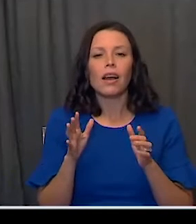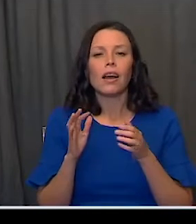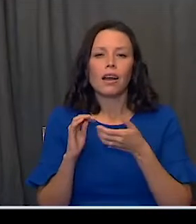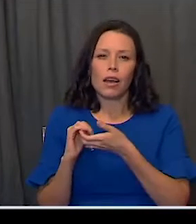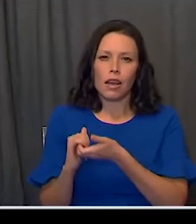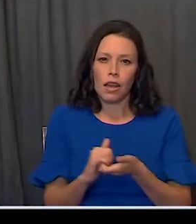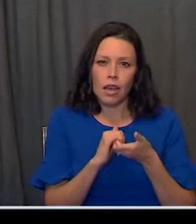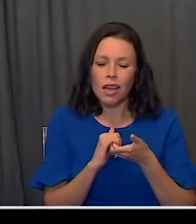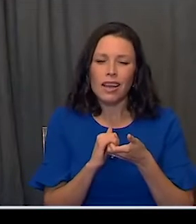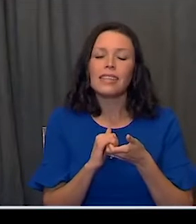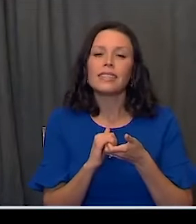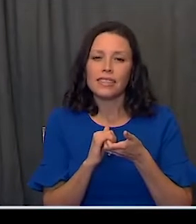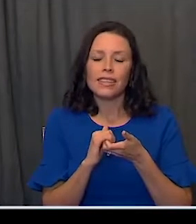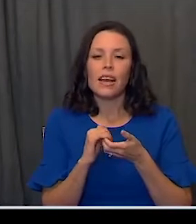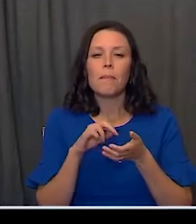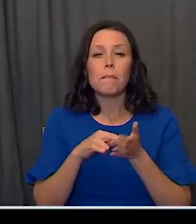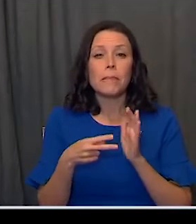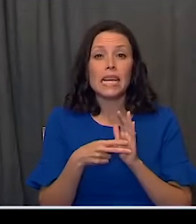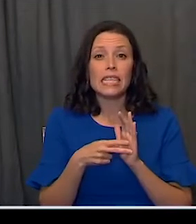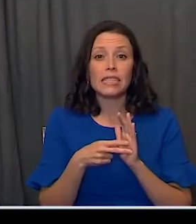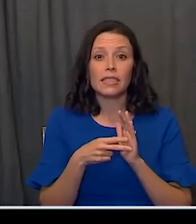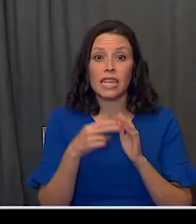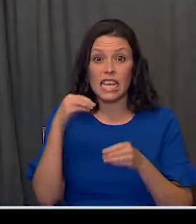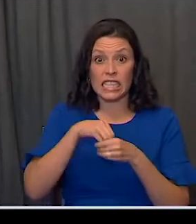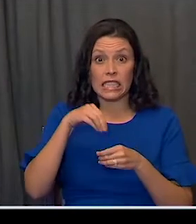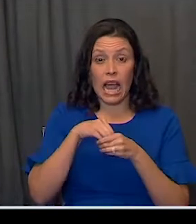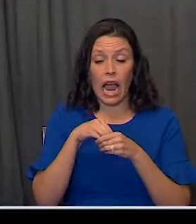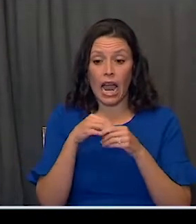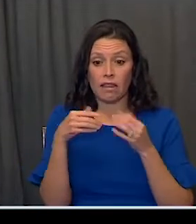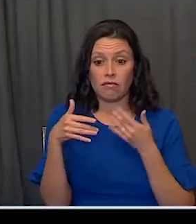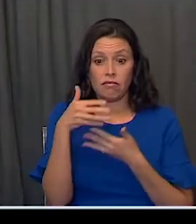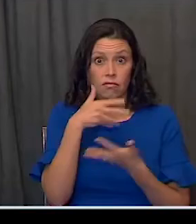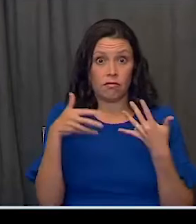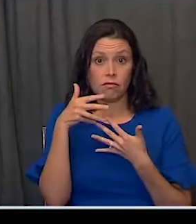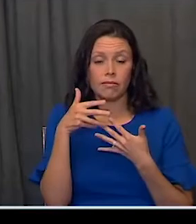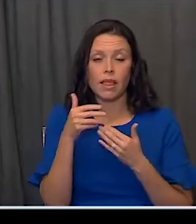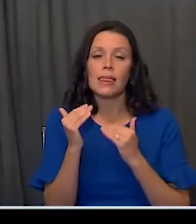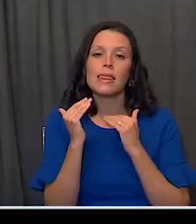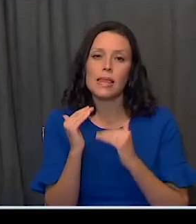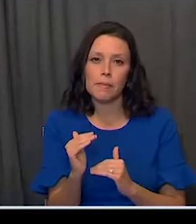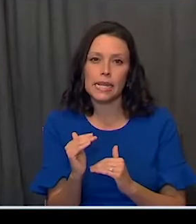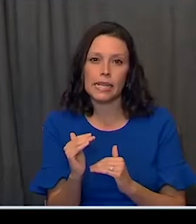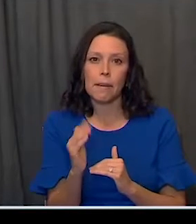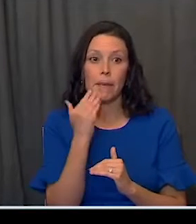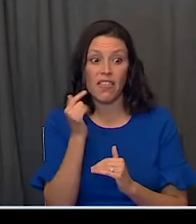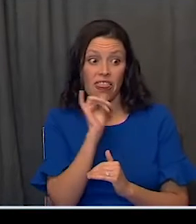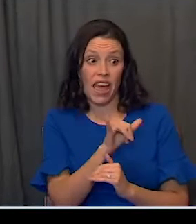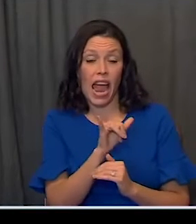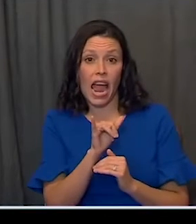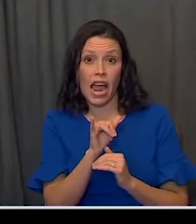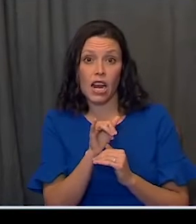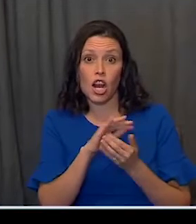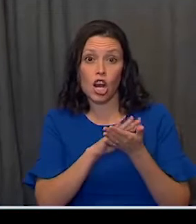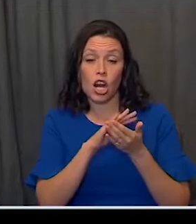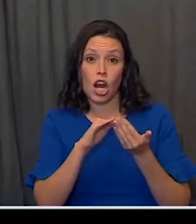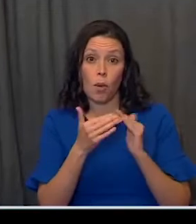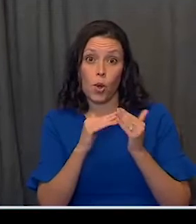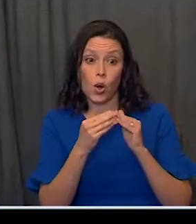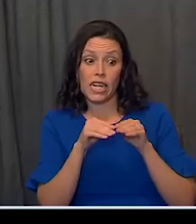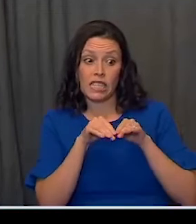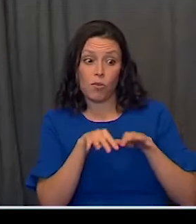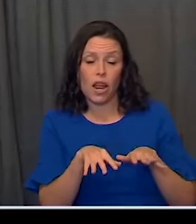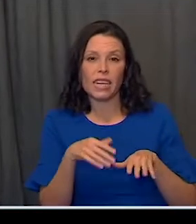limit interactions indoors to immediate households when we see this level of community spread.